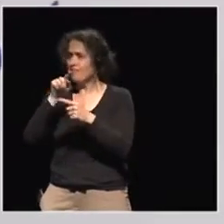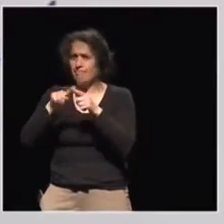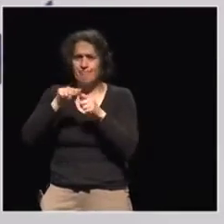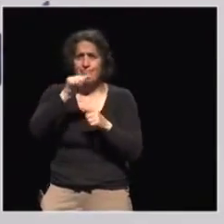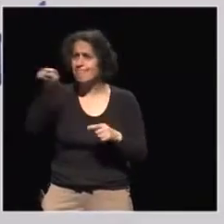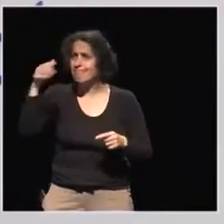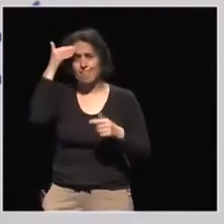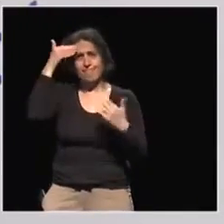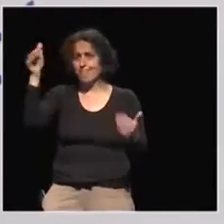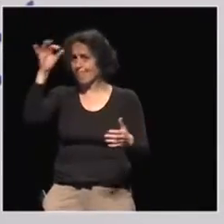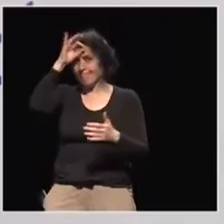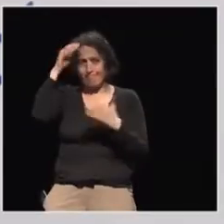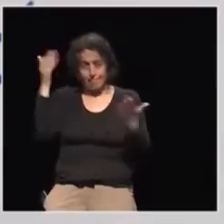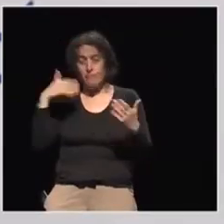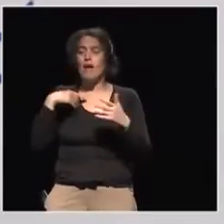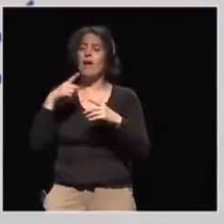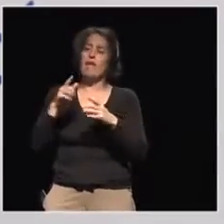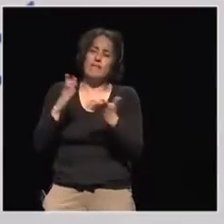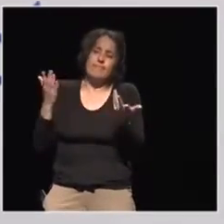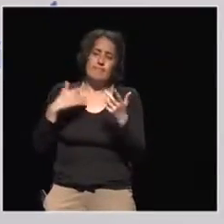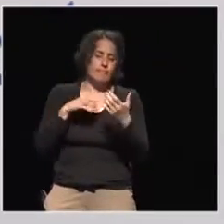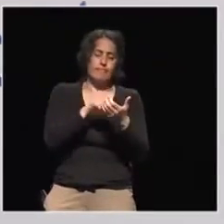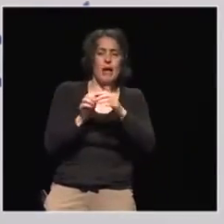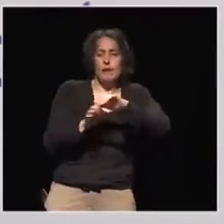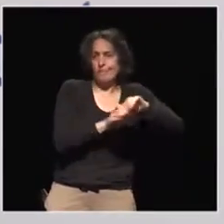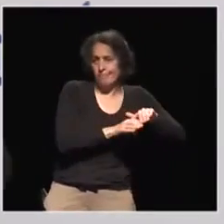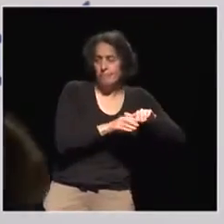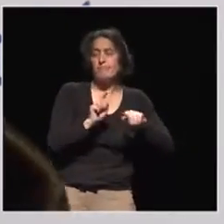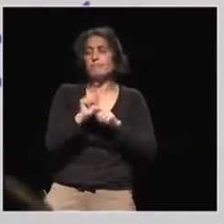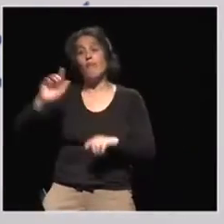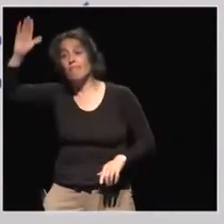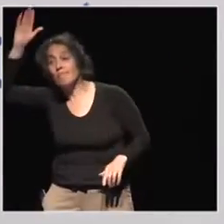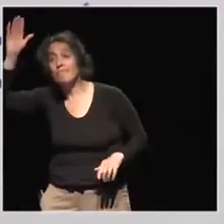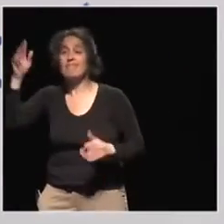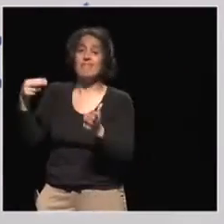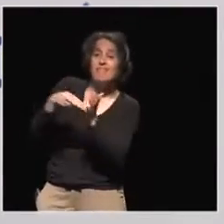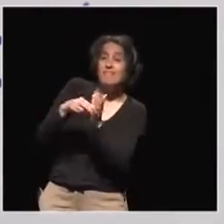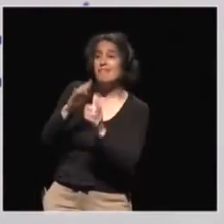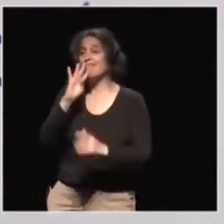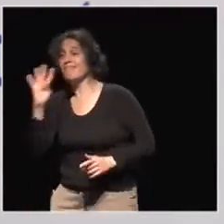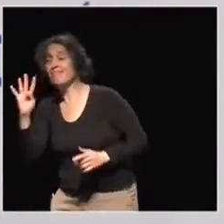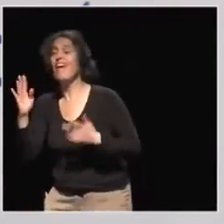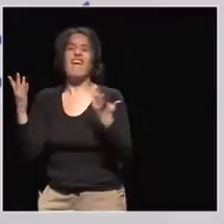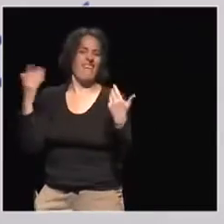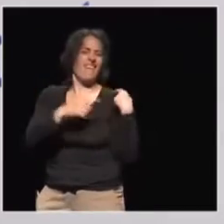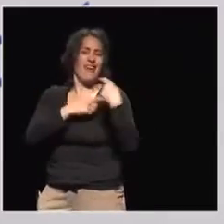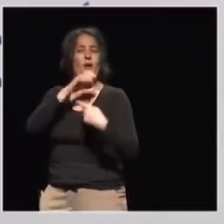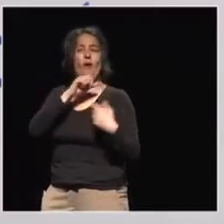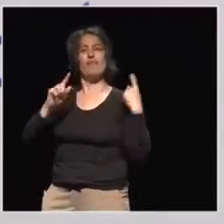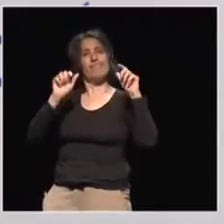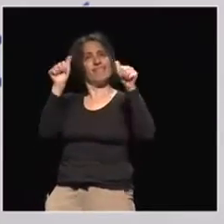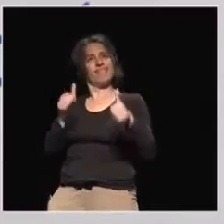way. So you're going to raise hands, move, and use your tongue to participate. So it's going to be more traditional participation.